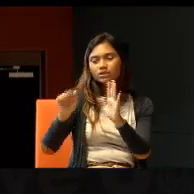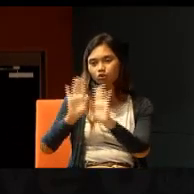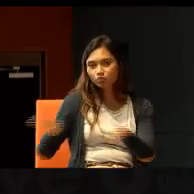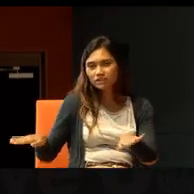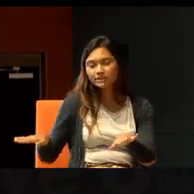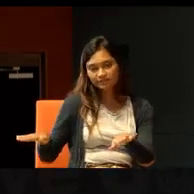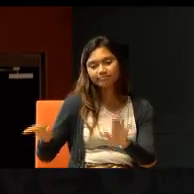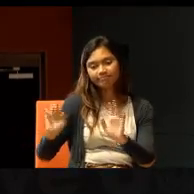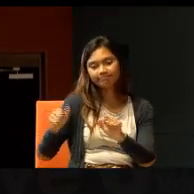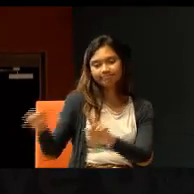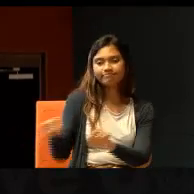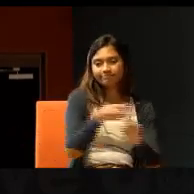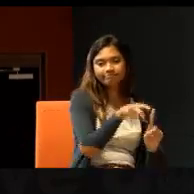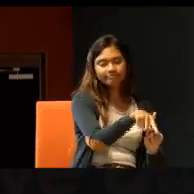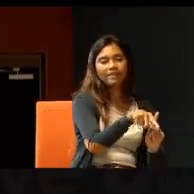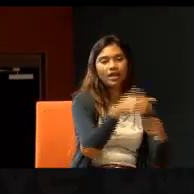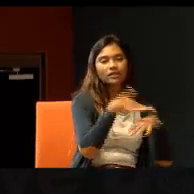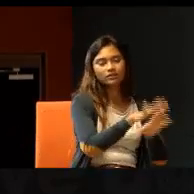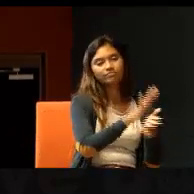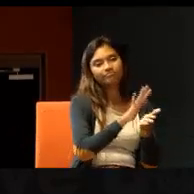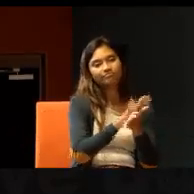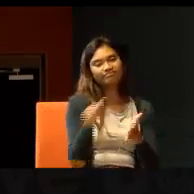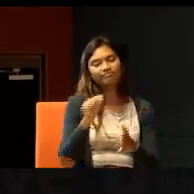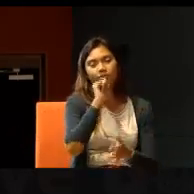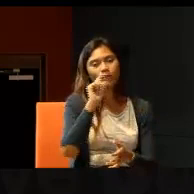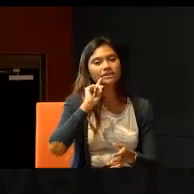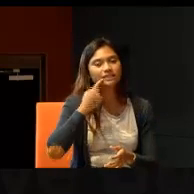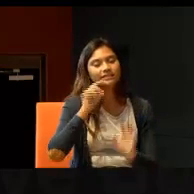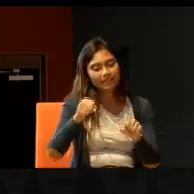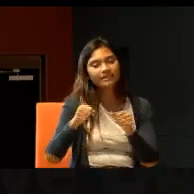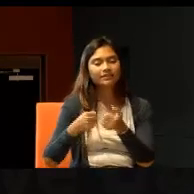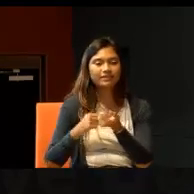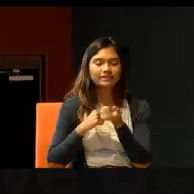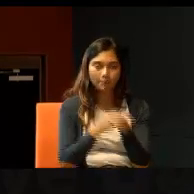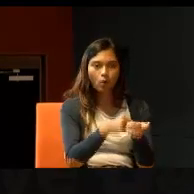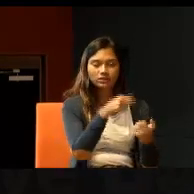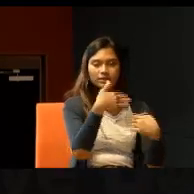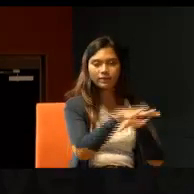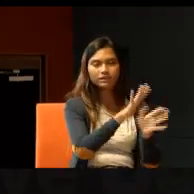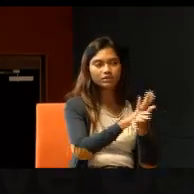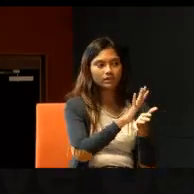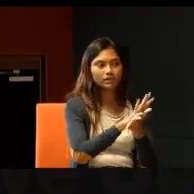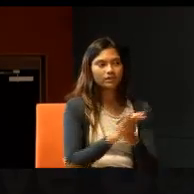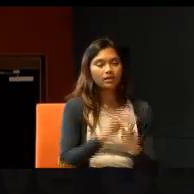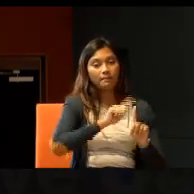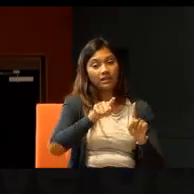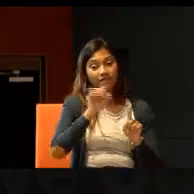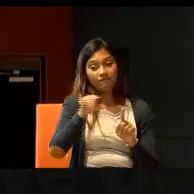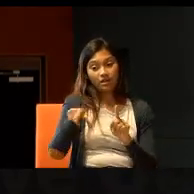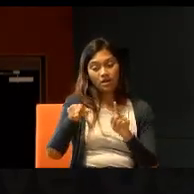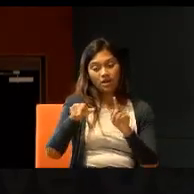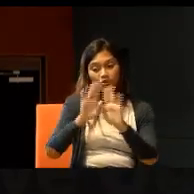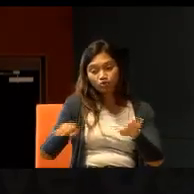with audizium, if the case is not that serious, sure, you can go to mainstream schools, we have support them. But, if it's moderate, to severe,